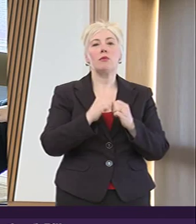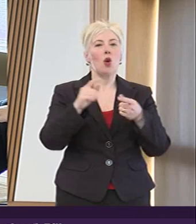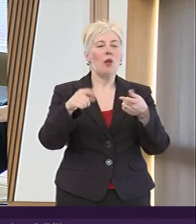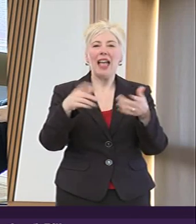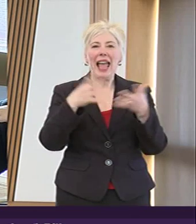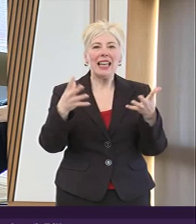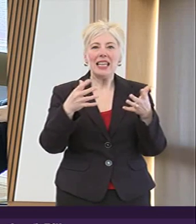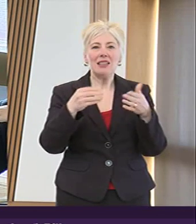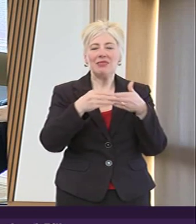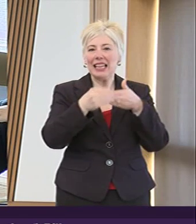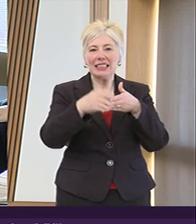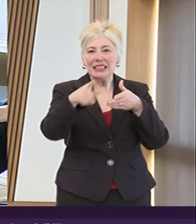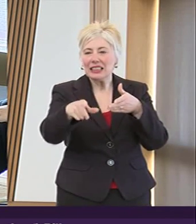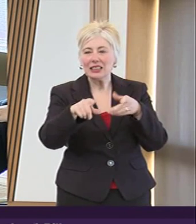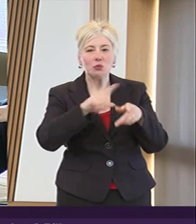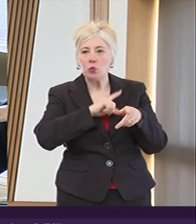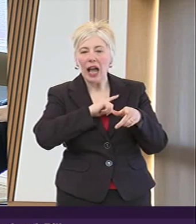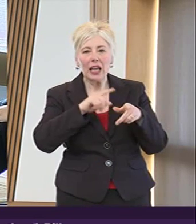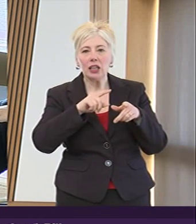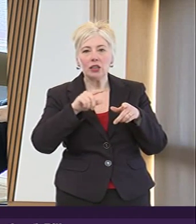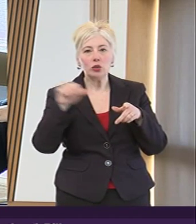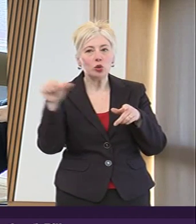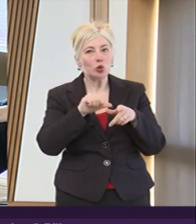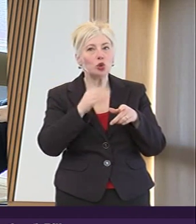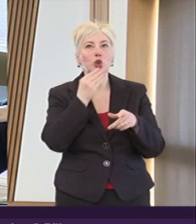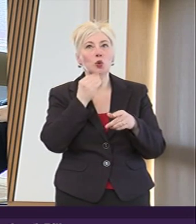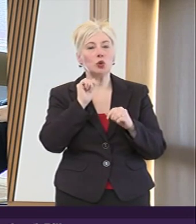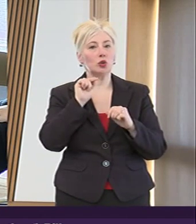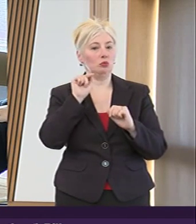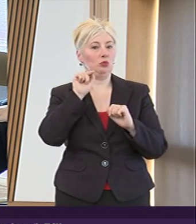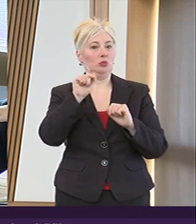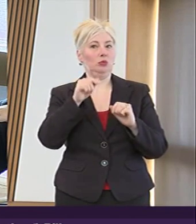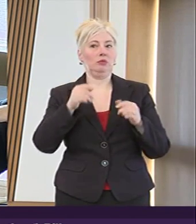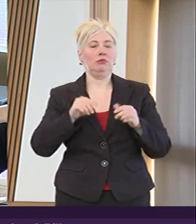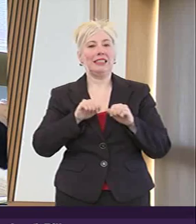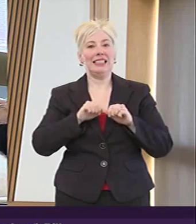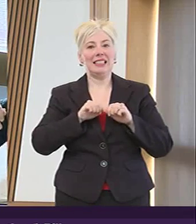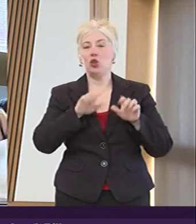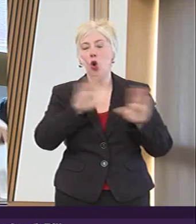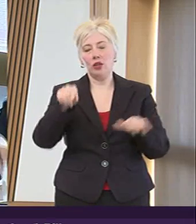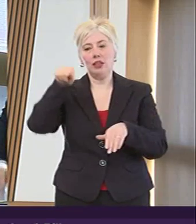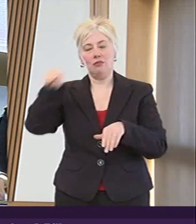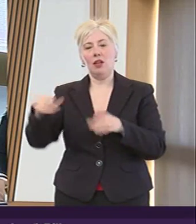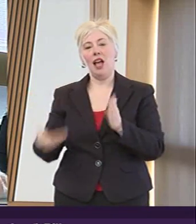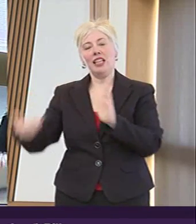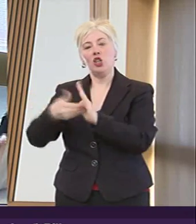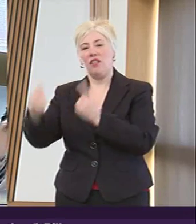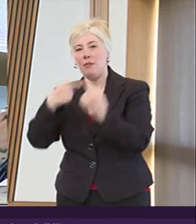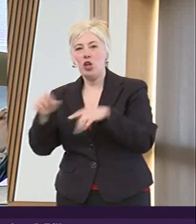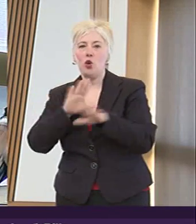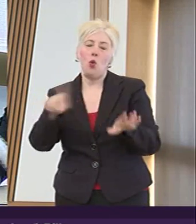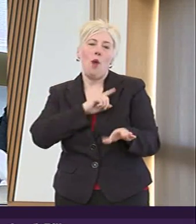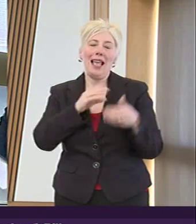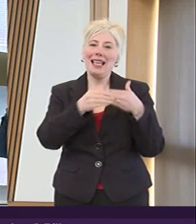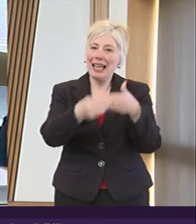issued why it is appropriate for the power to be exercised by way of guidance rather than subordinate legislation and